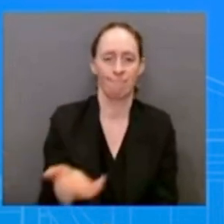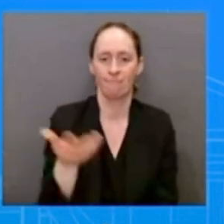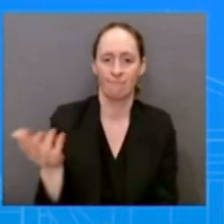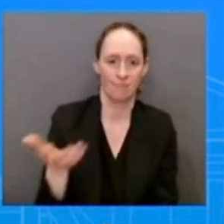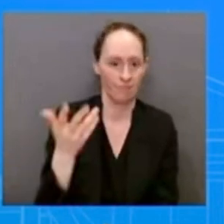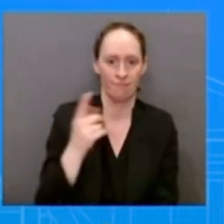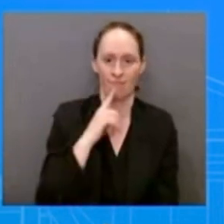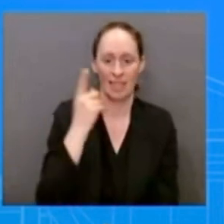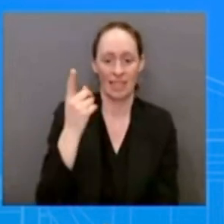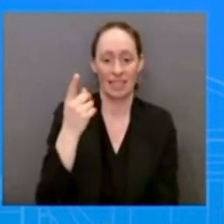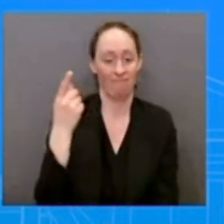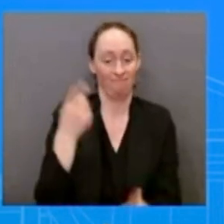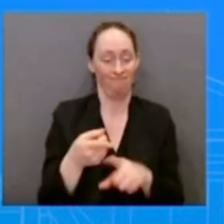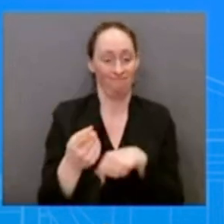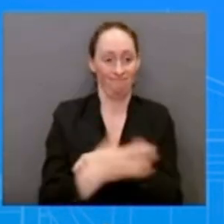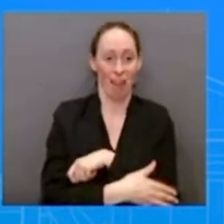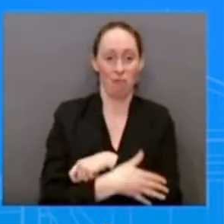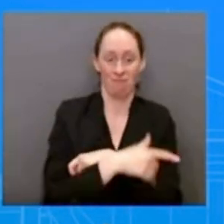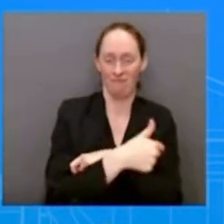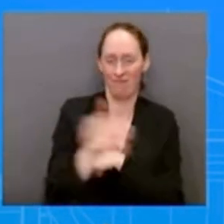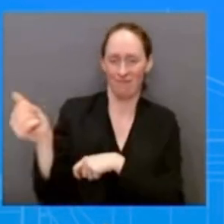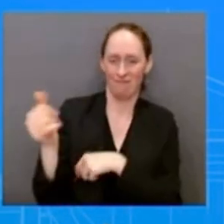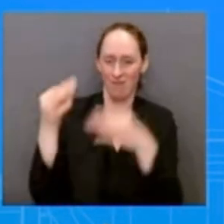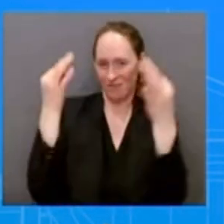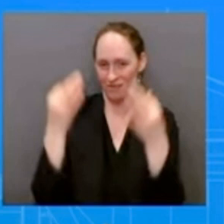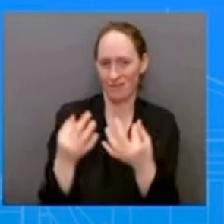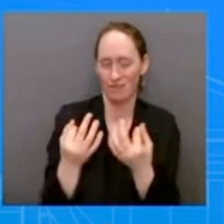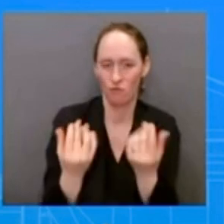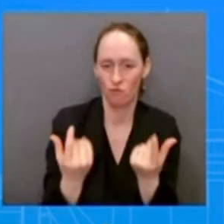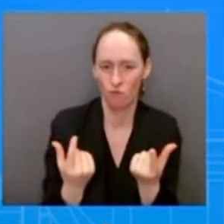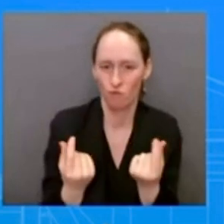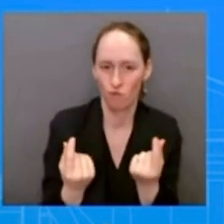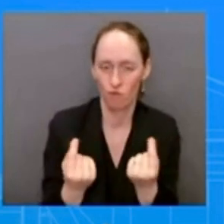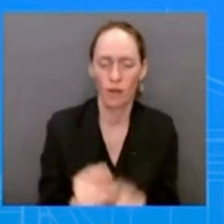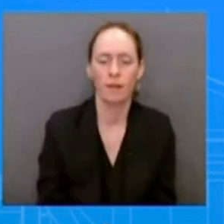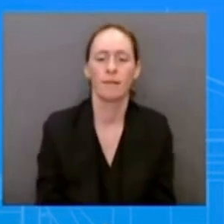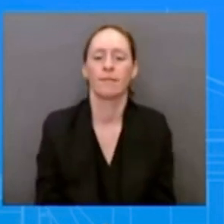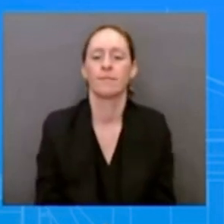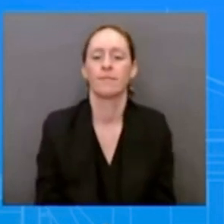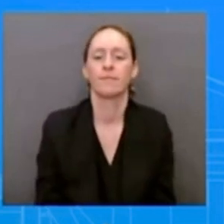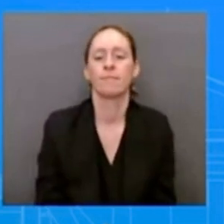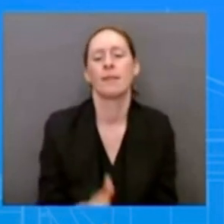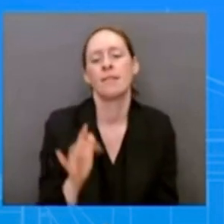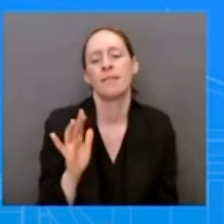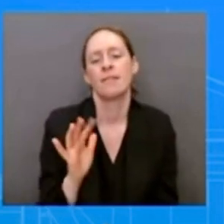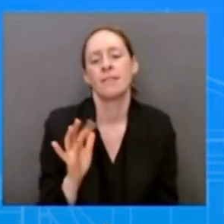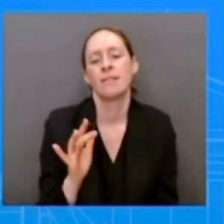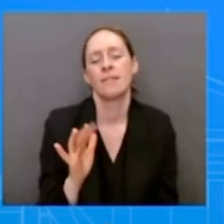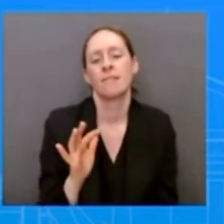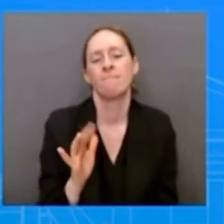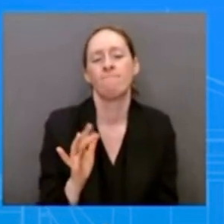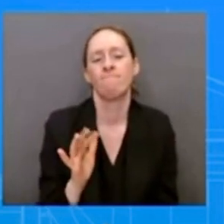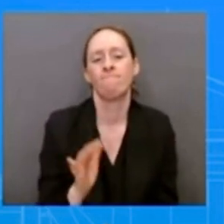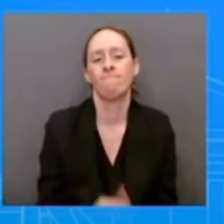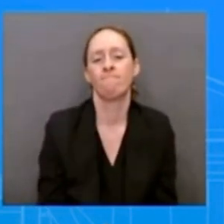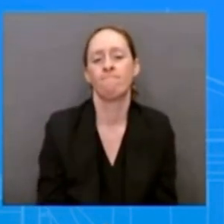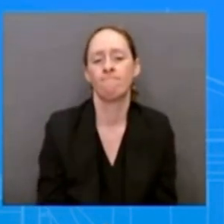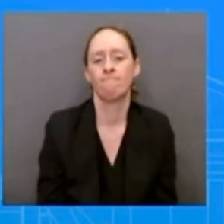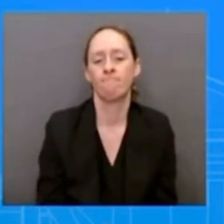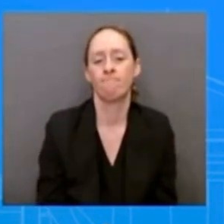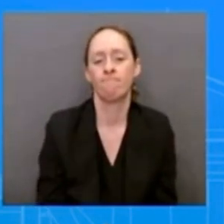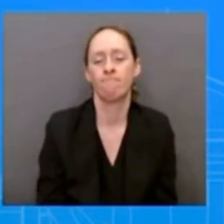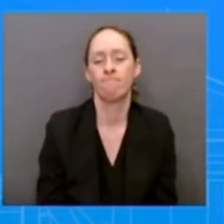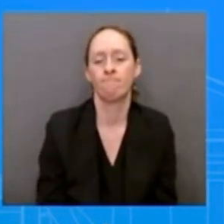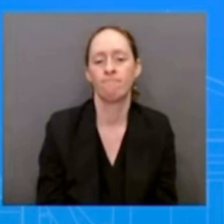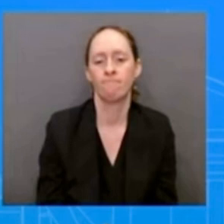also it's got to be uh uh consistent with uh the needs and the requirements both of the u.n and the haitian government and i just don't think